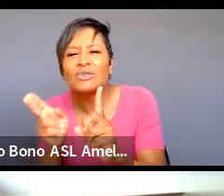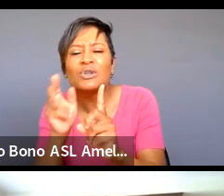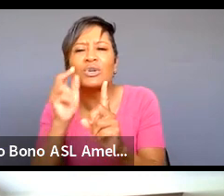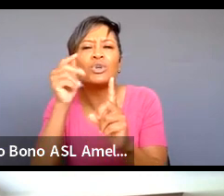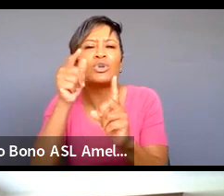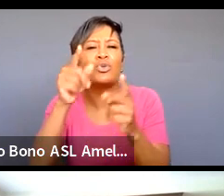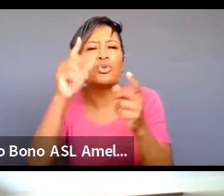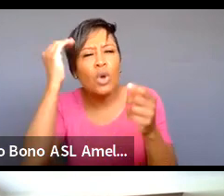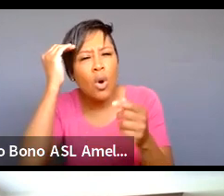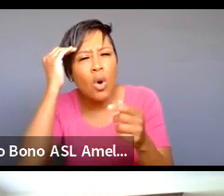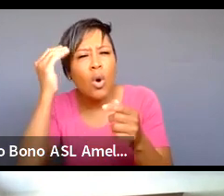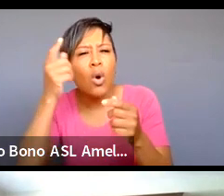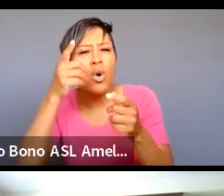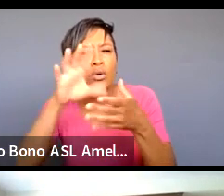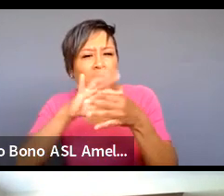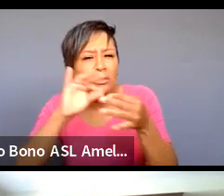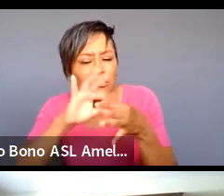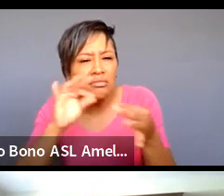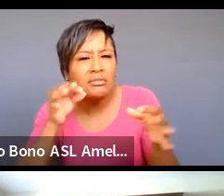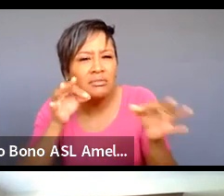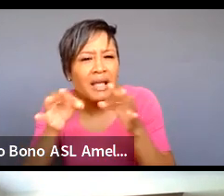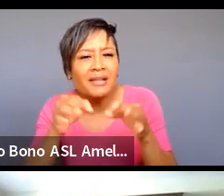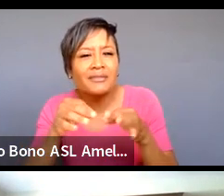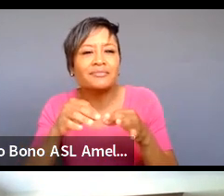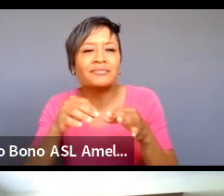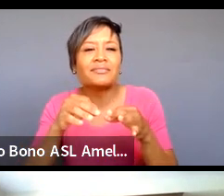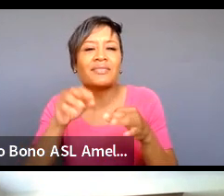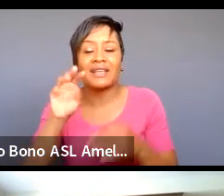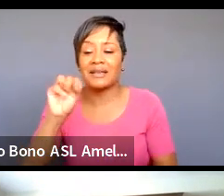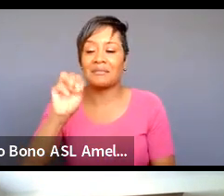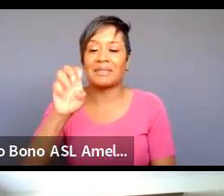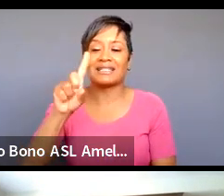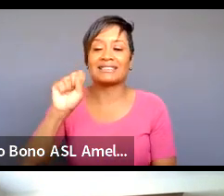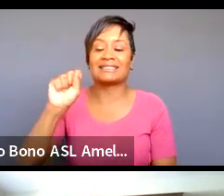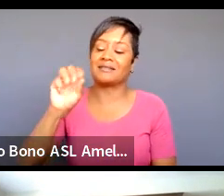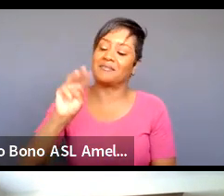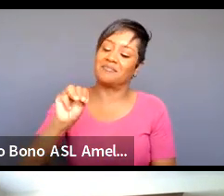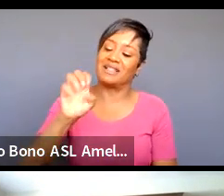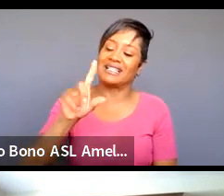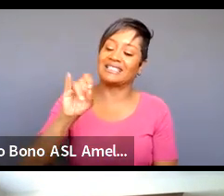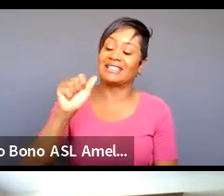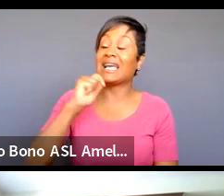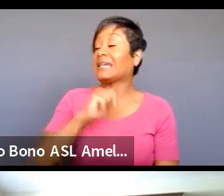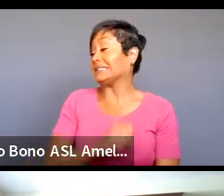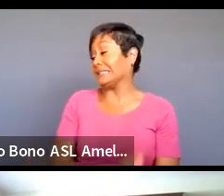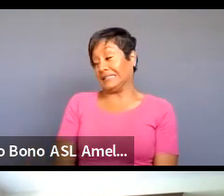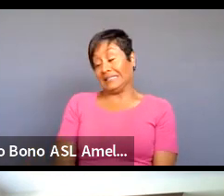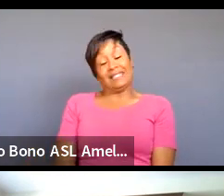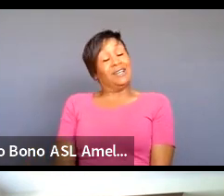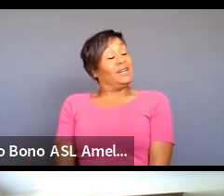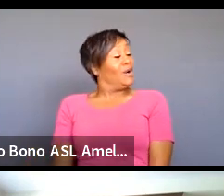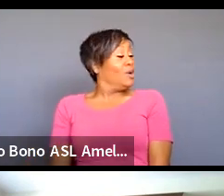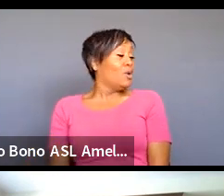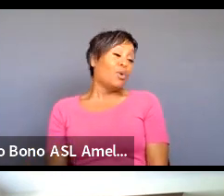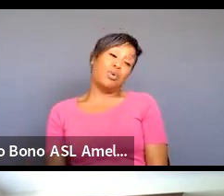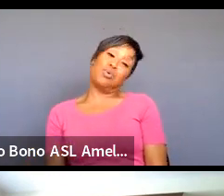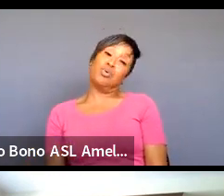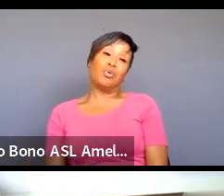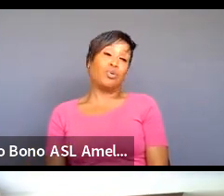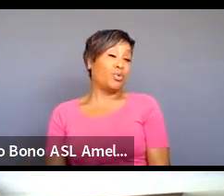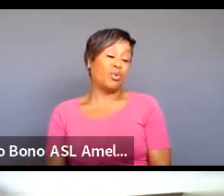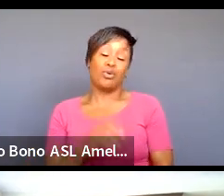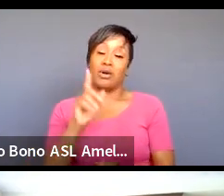been explaining to us man they say never meet your heroes but i met john